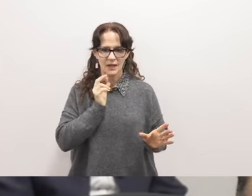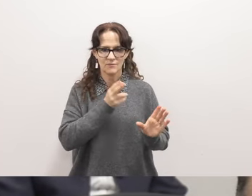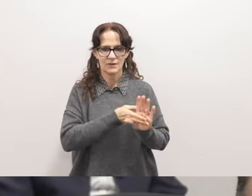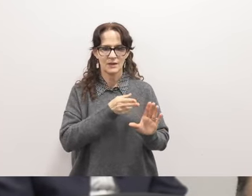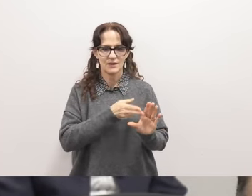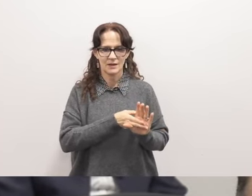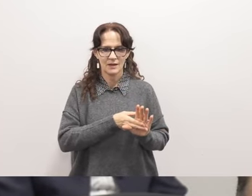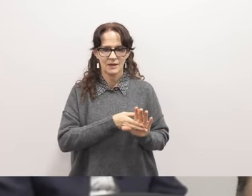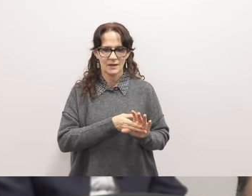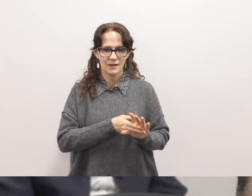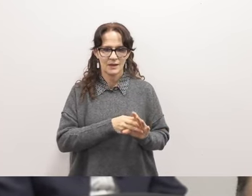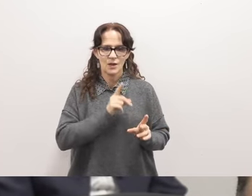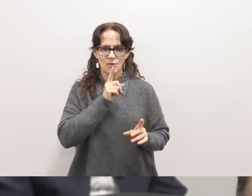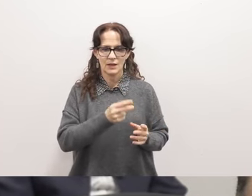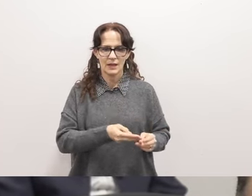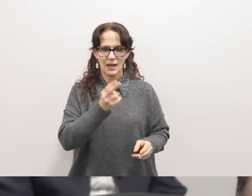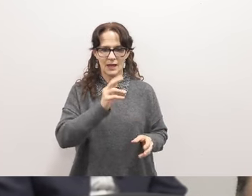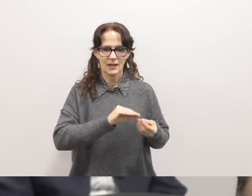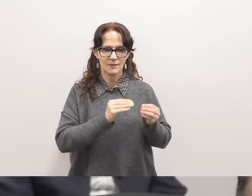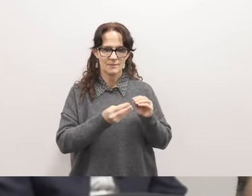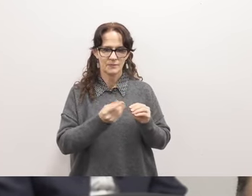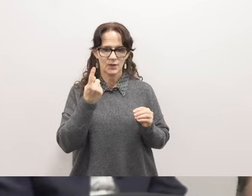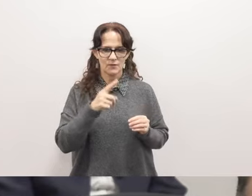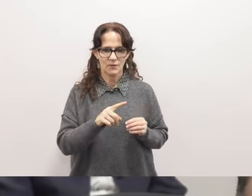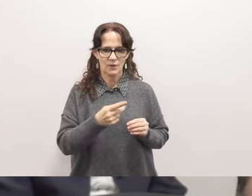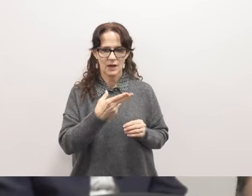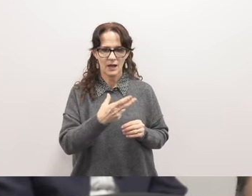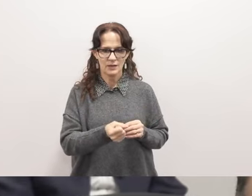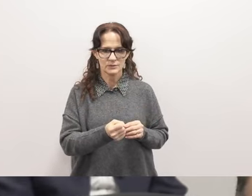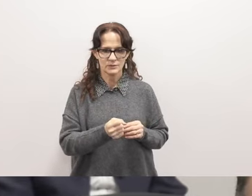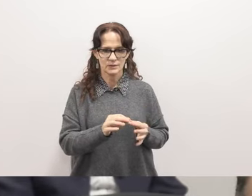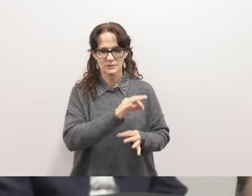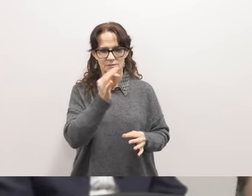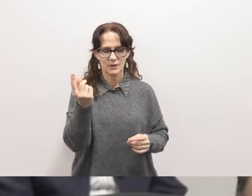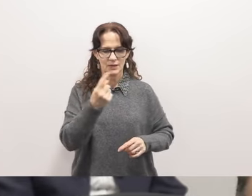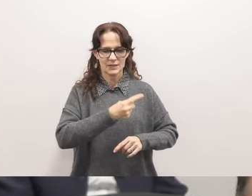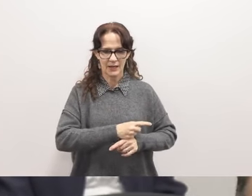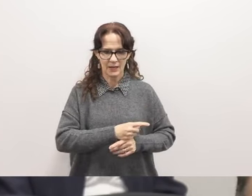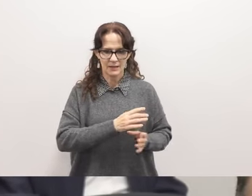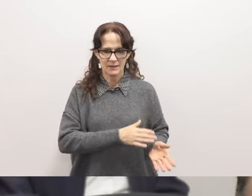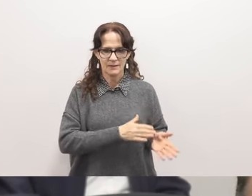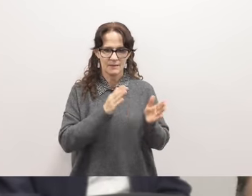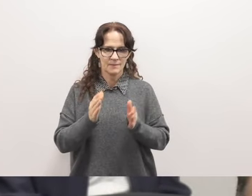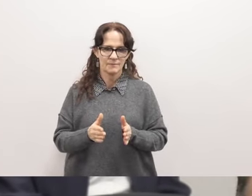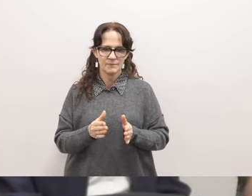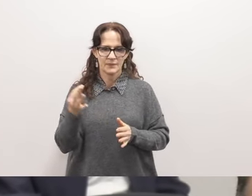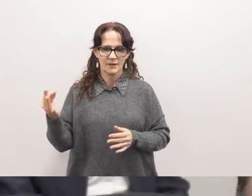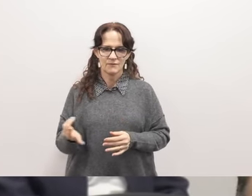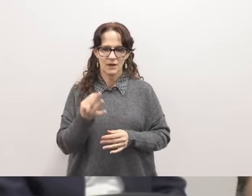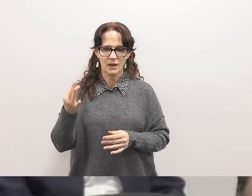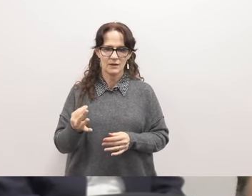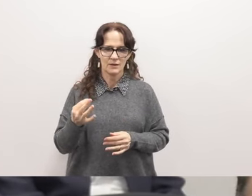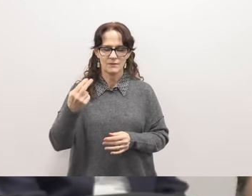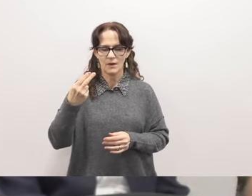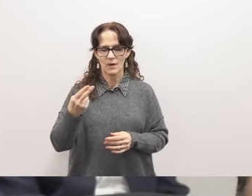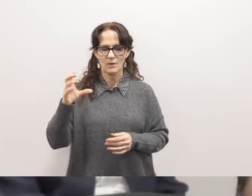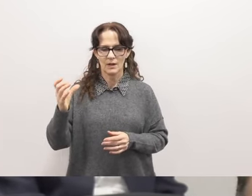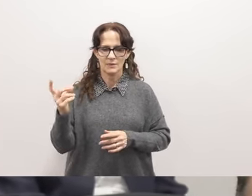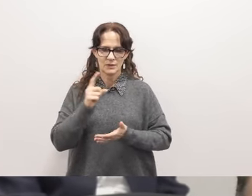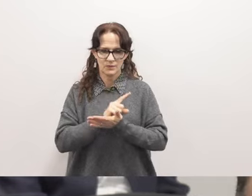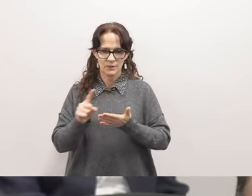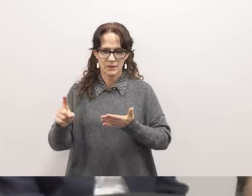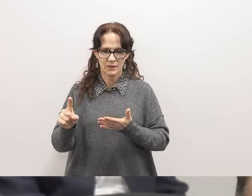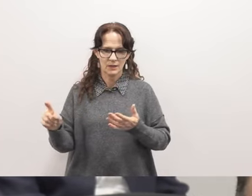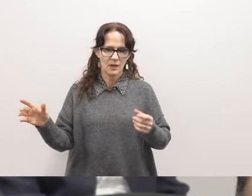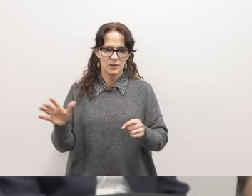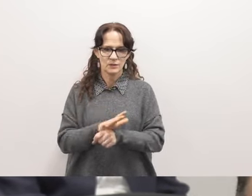rate an extremely high number for a high school spirit day on the friday of hoko week we did a